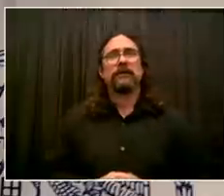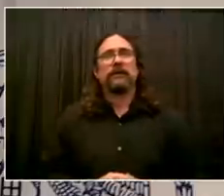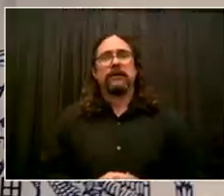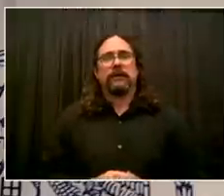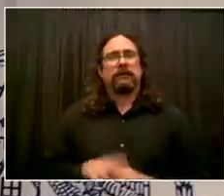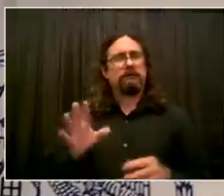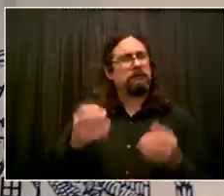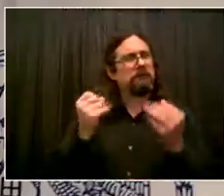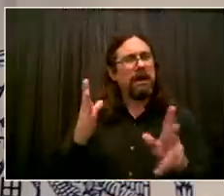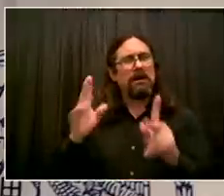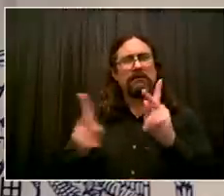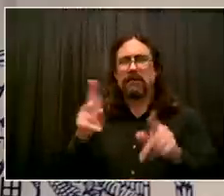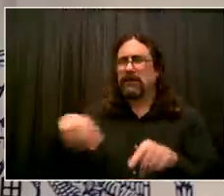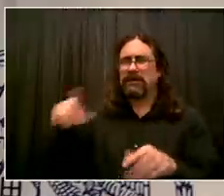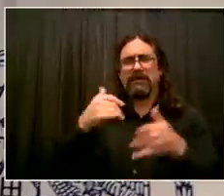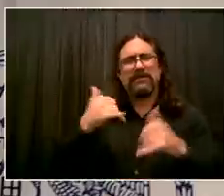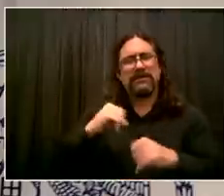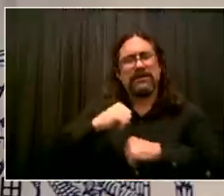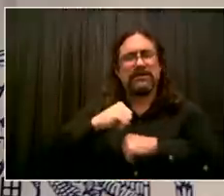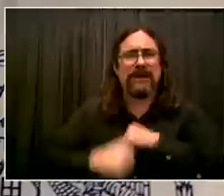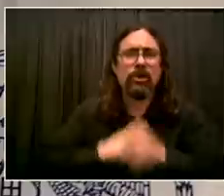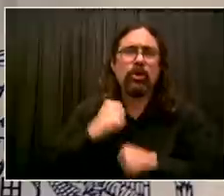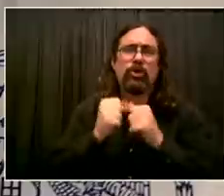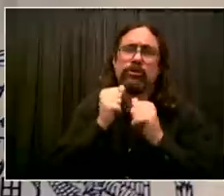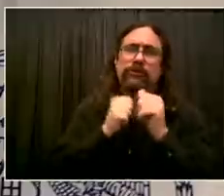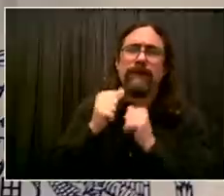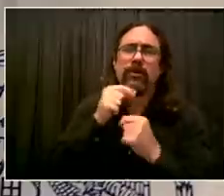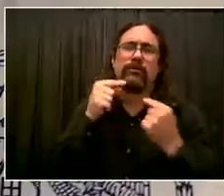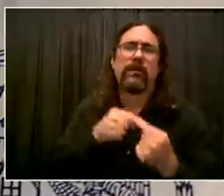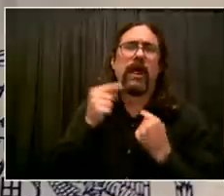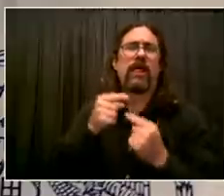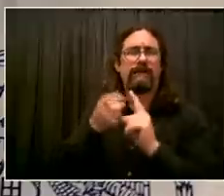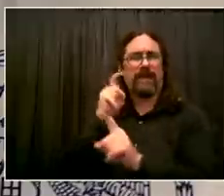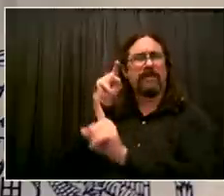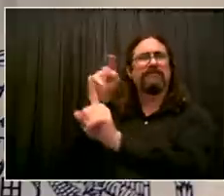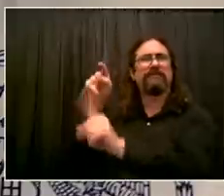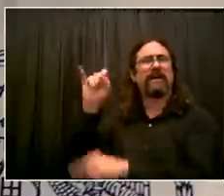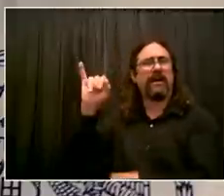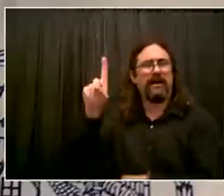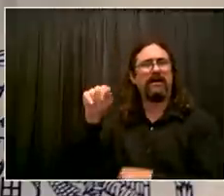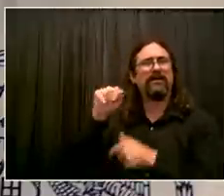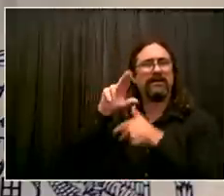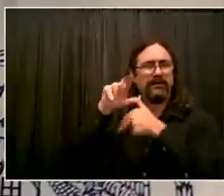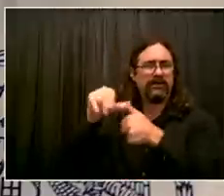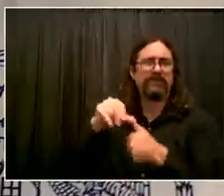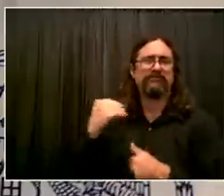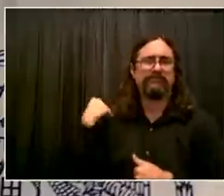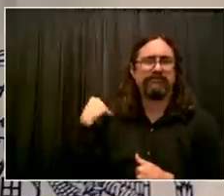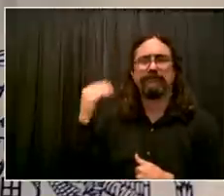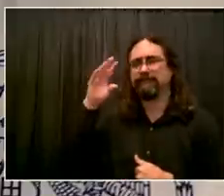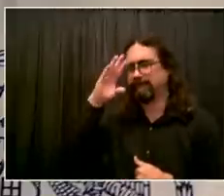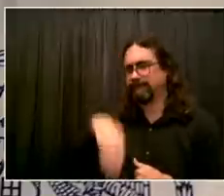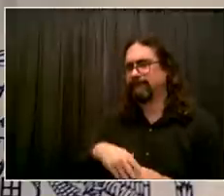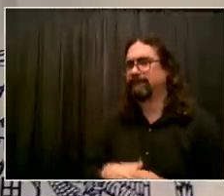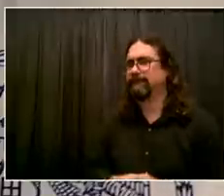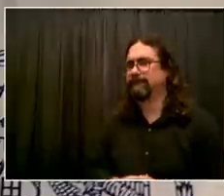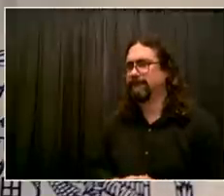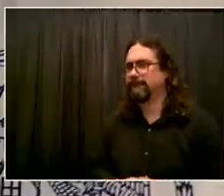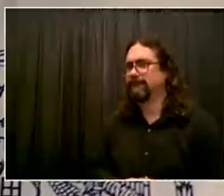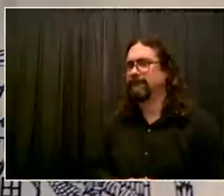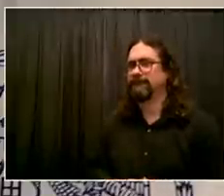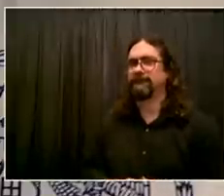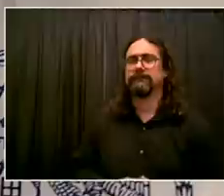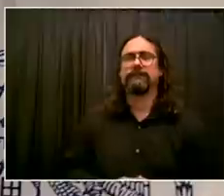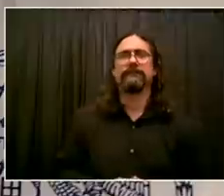learned from the past, in this case, where the city didn't have as agile an outreach effort as it needed. We got together a strong